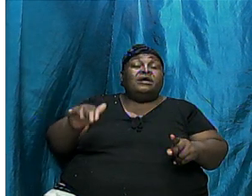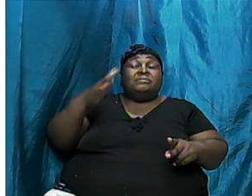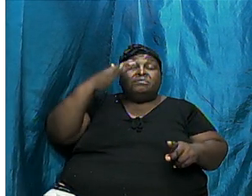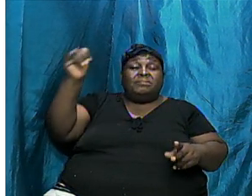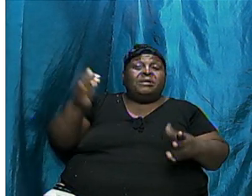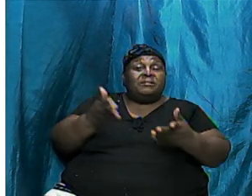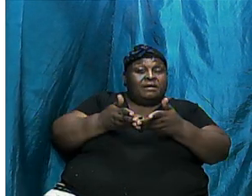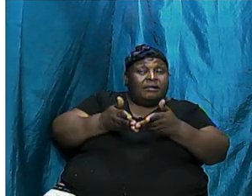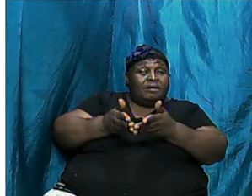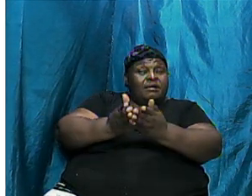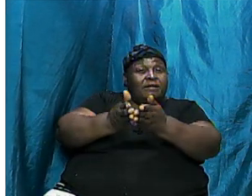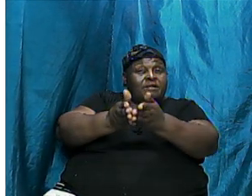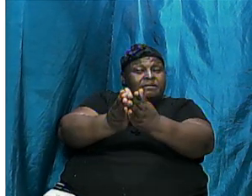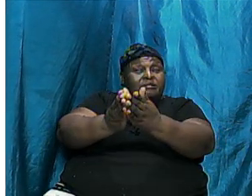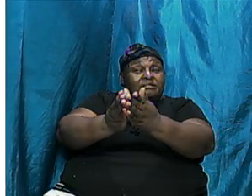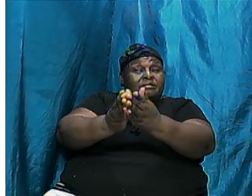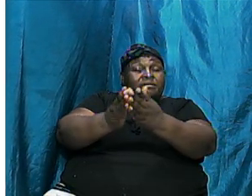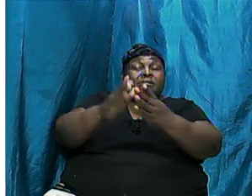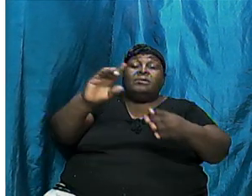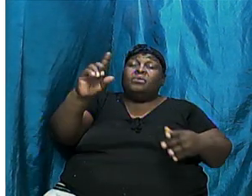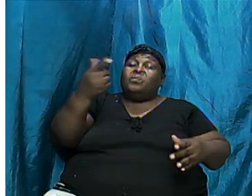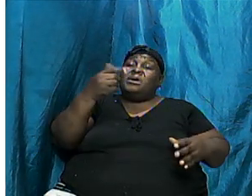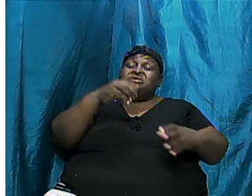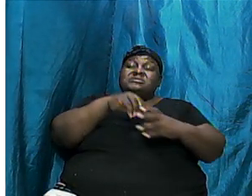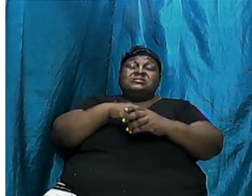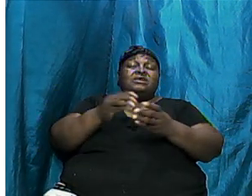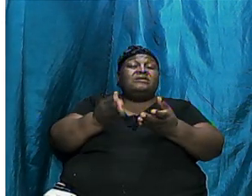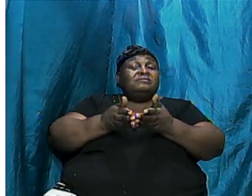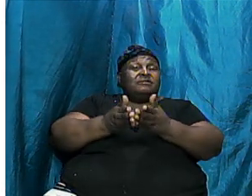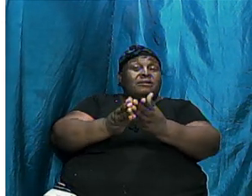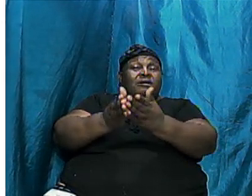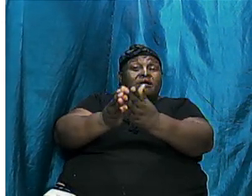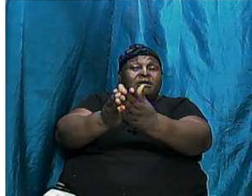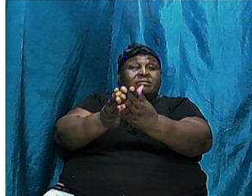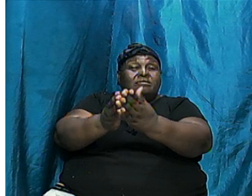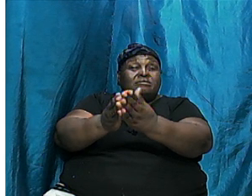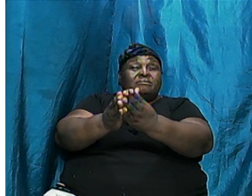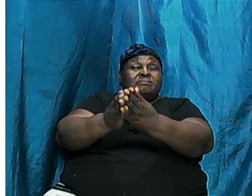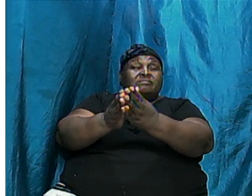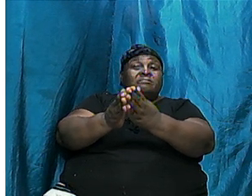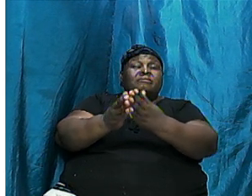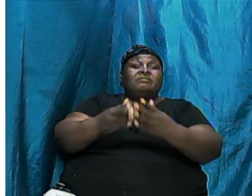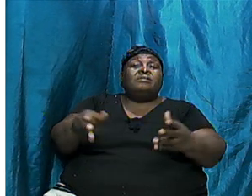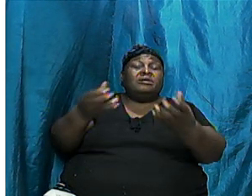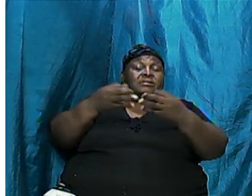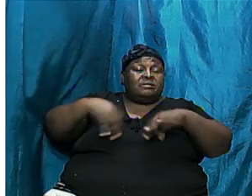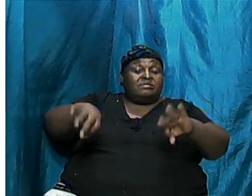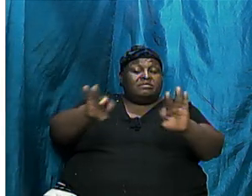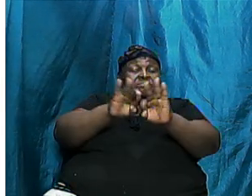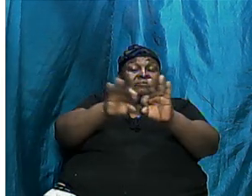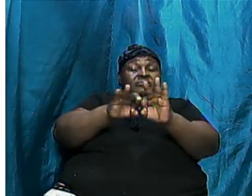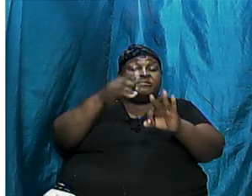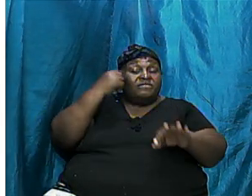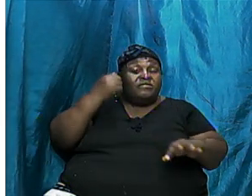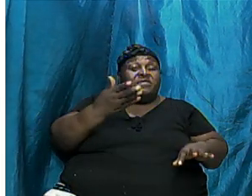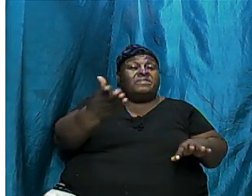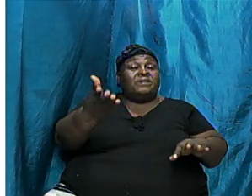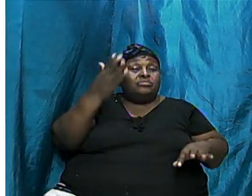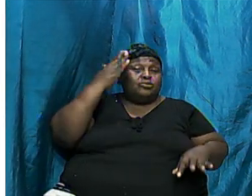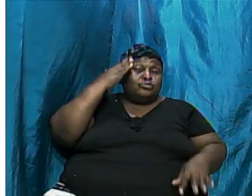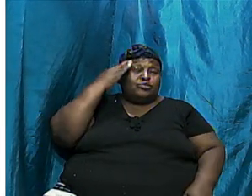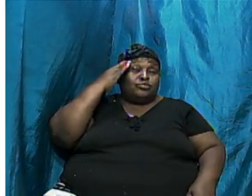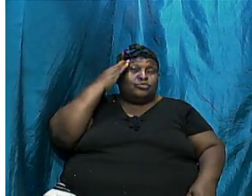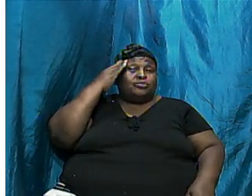ark. And once they were in the ark, it was important for them to know